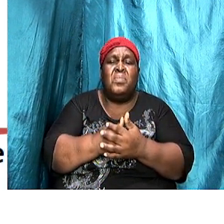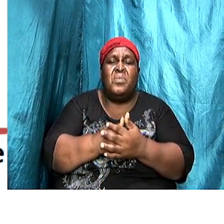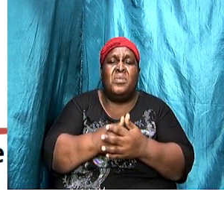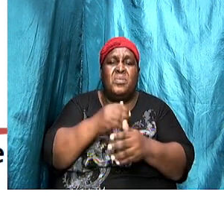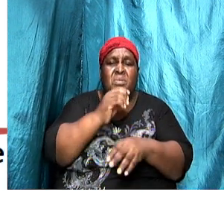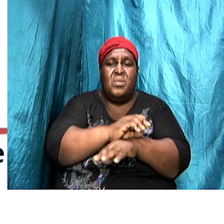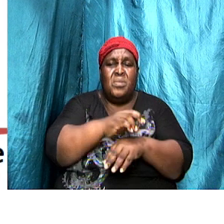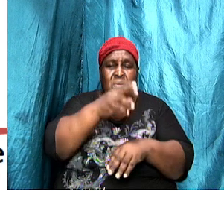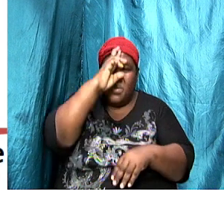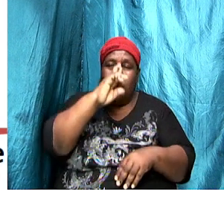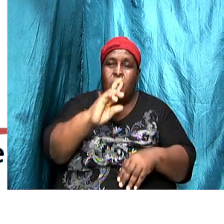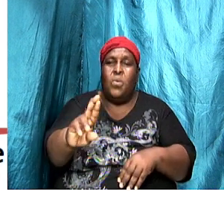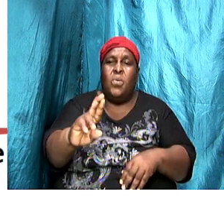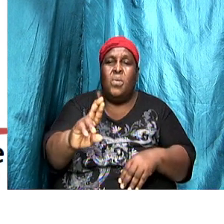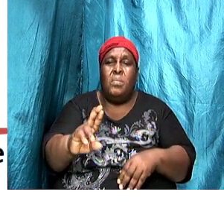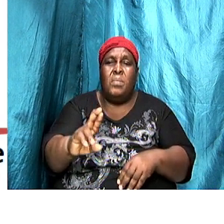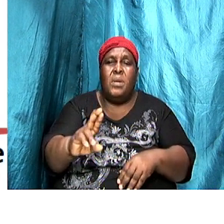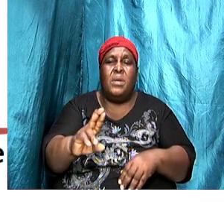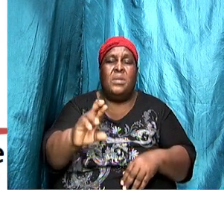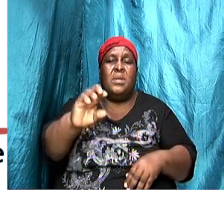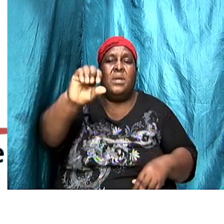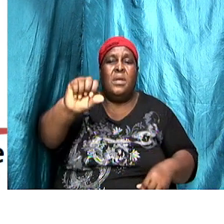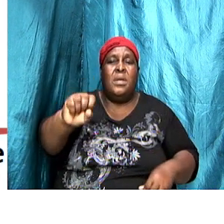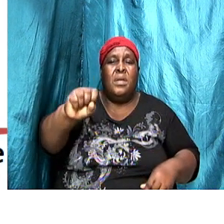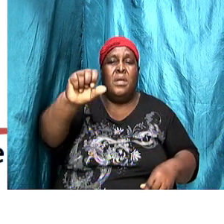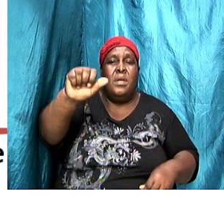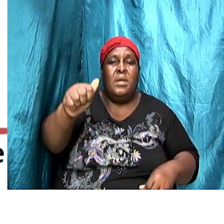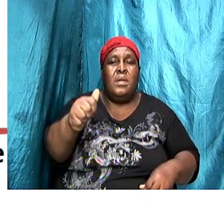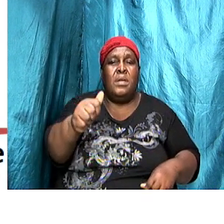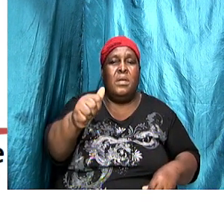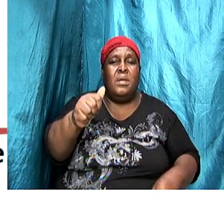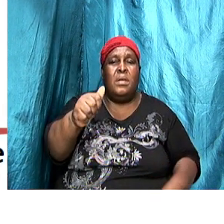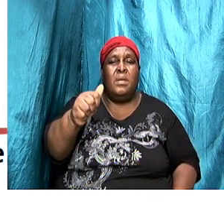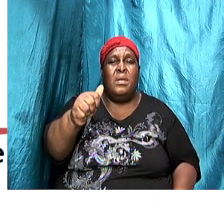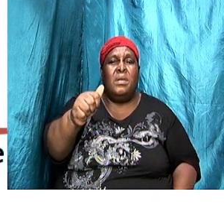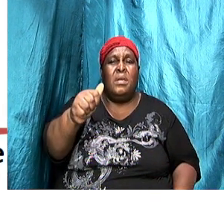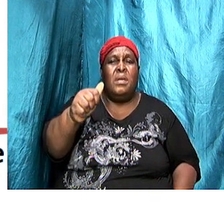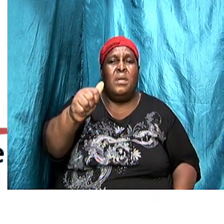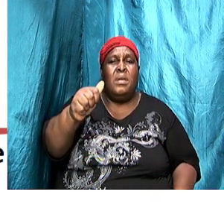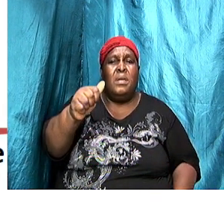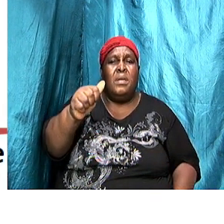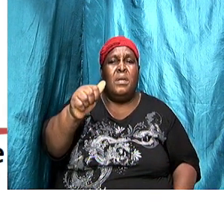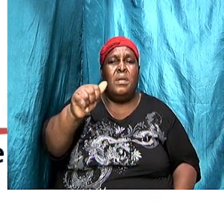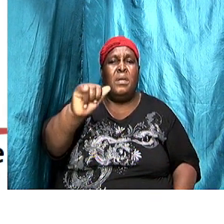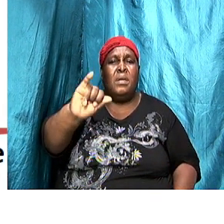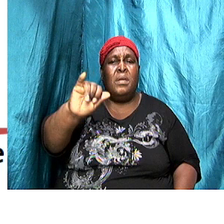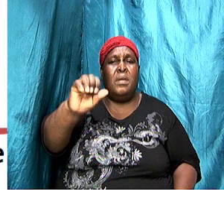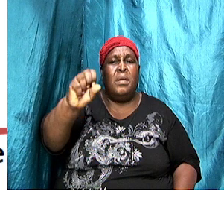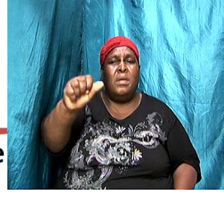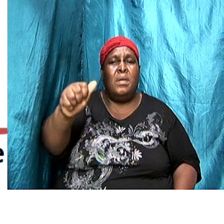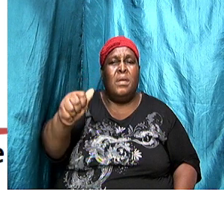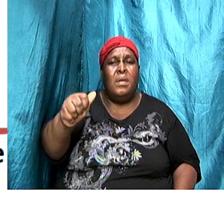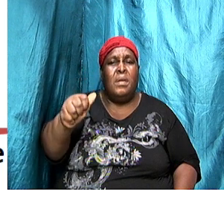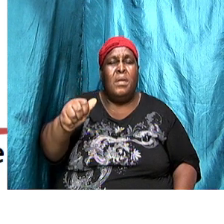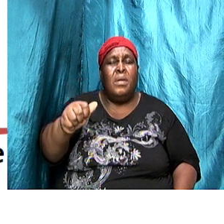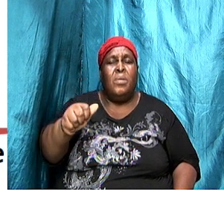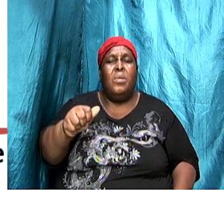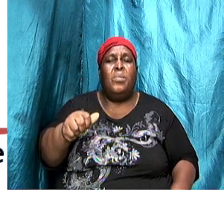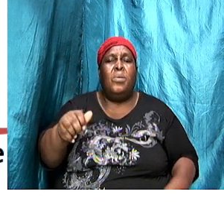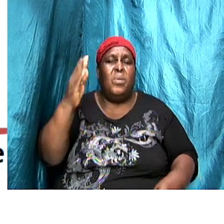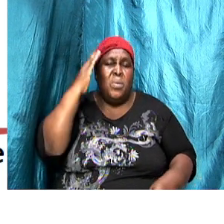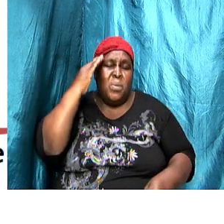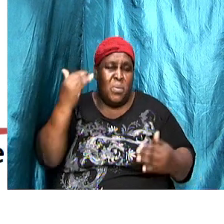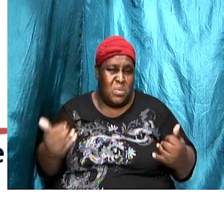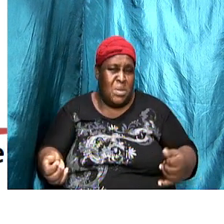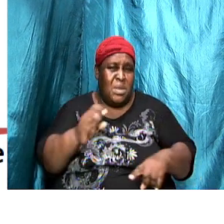of Asia. And when we talk about Asia and Asia Minor, we are not talking about the Asia as we know it today, where the Chinese and the